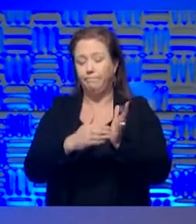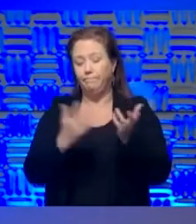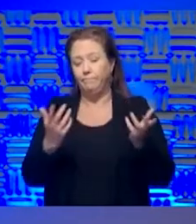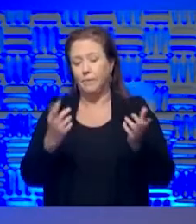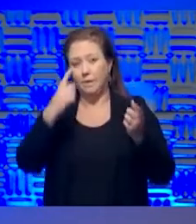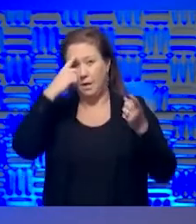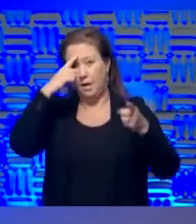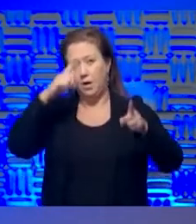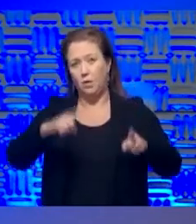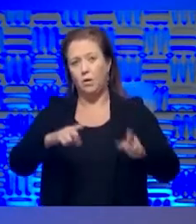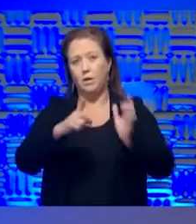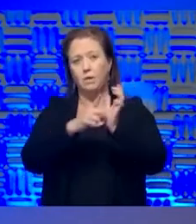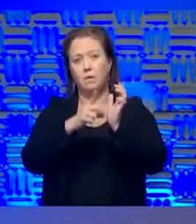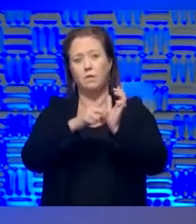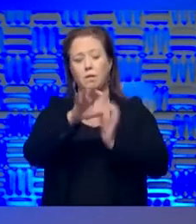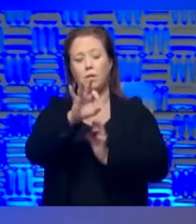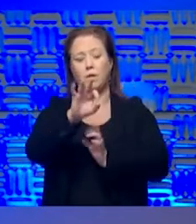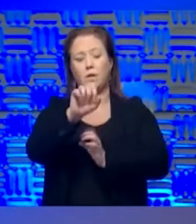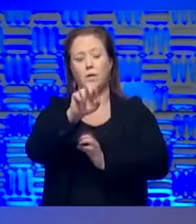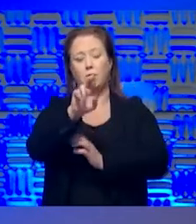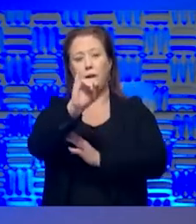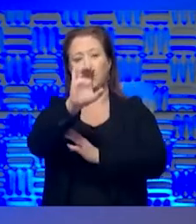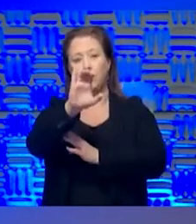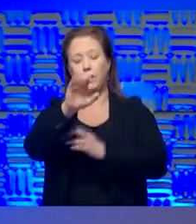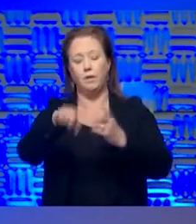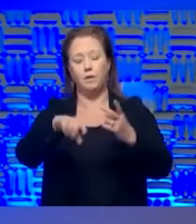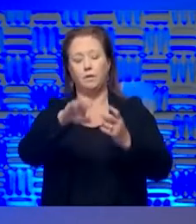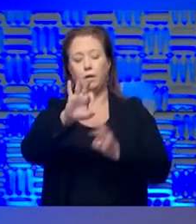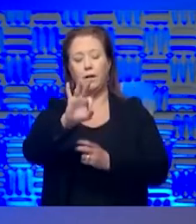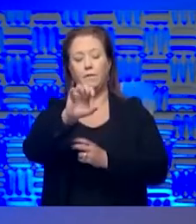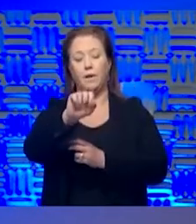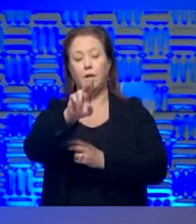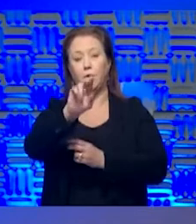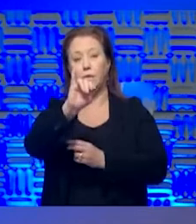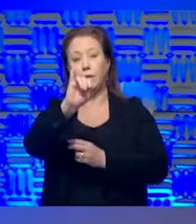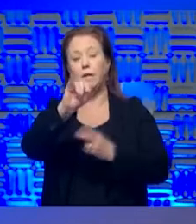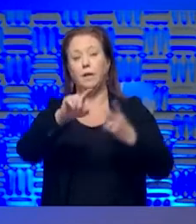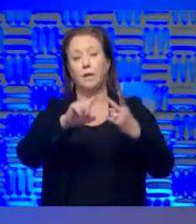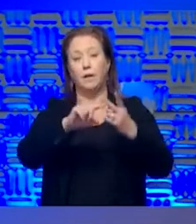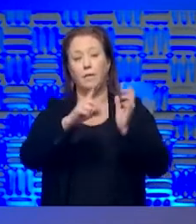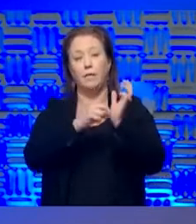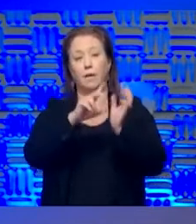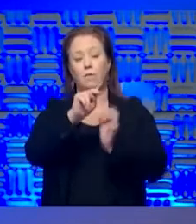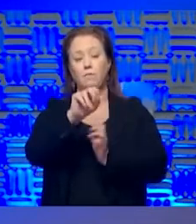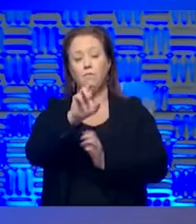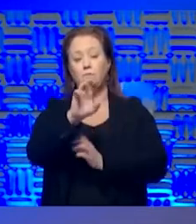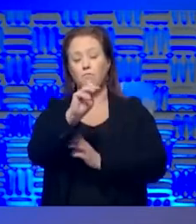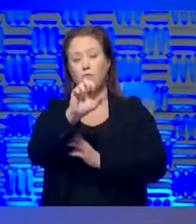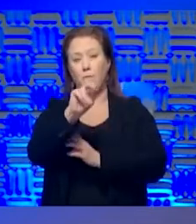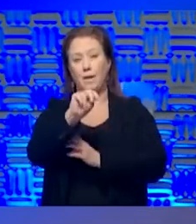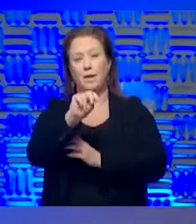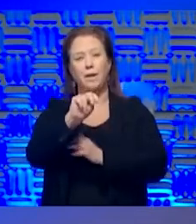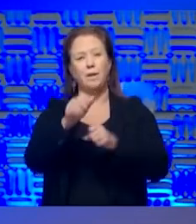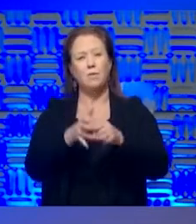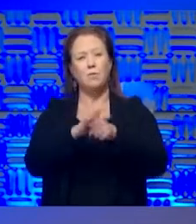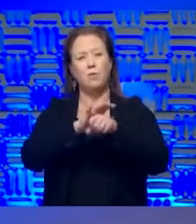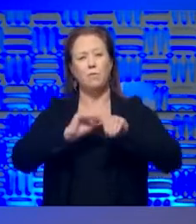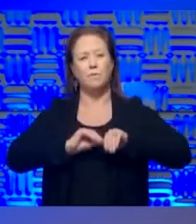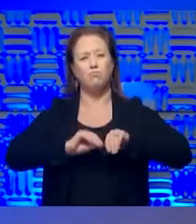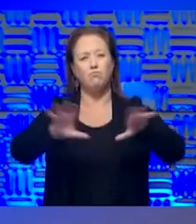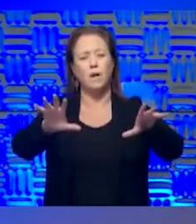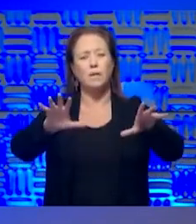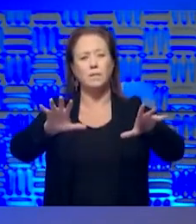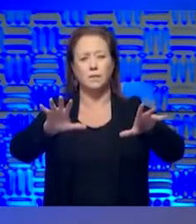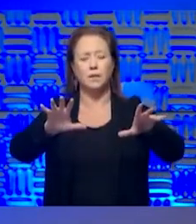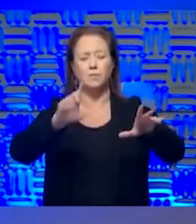um, Dr. Fauci and, and Dr. Norman, you know, this virus spreads with just such high efficiency. It's